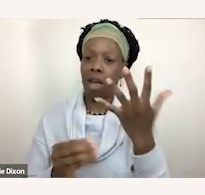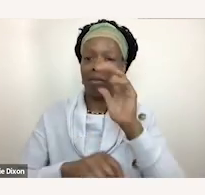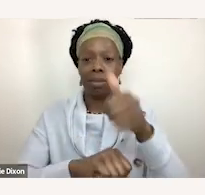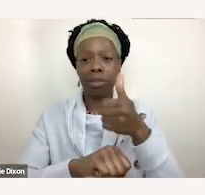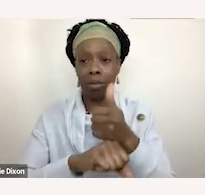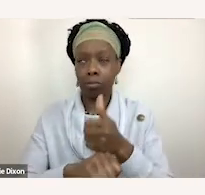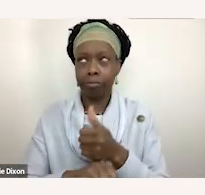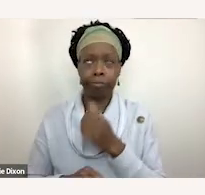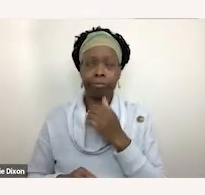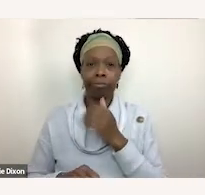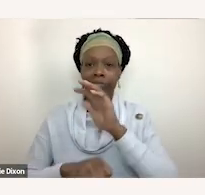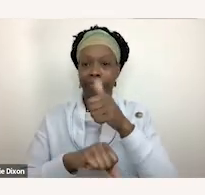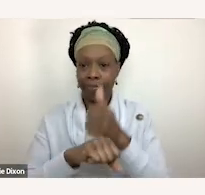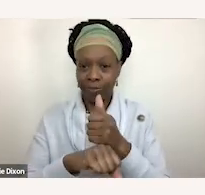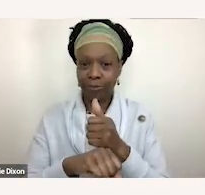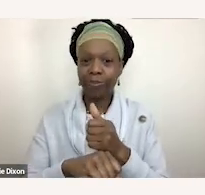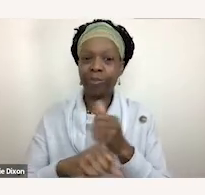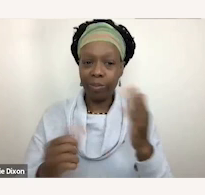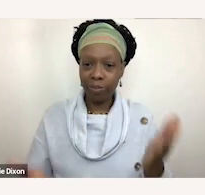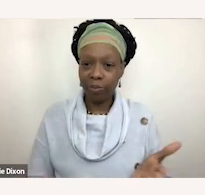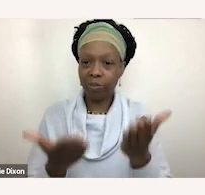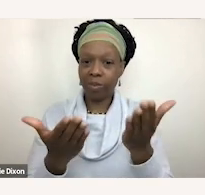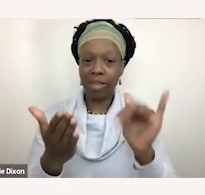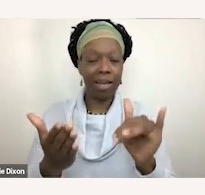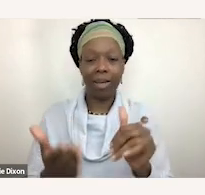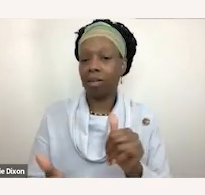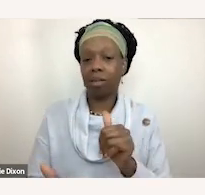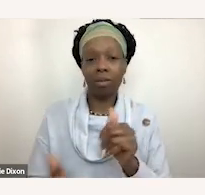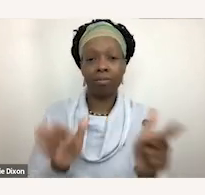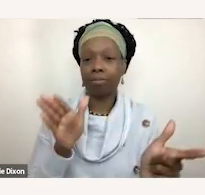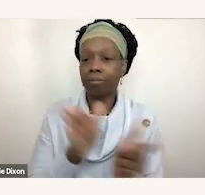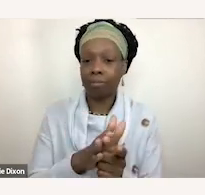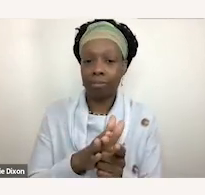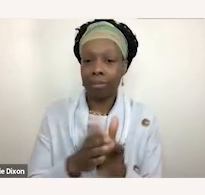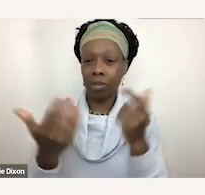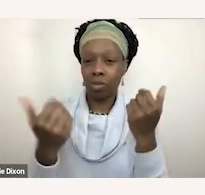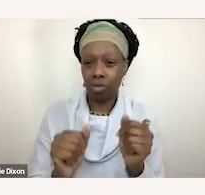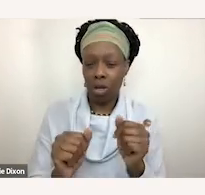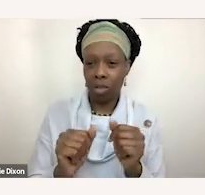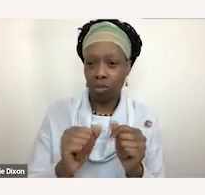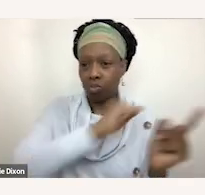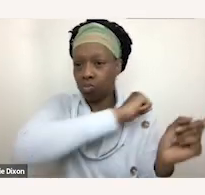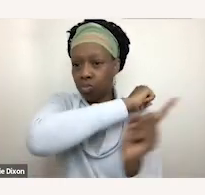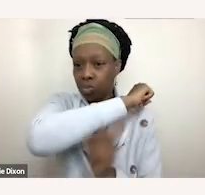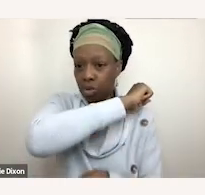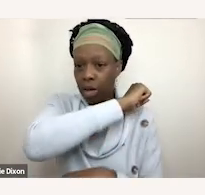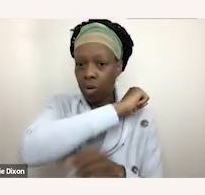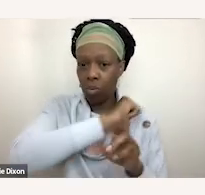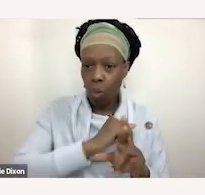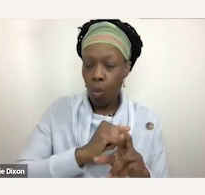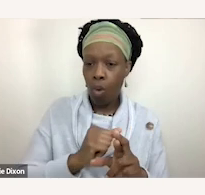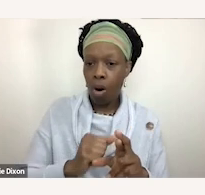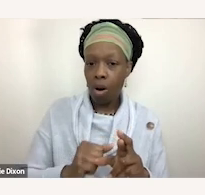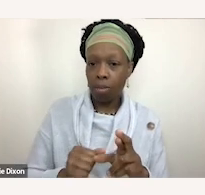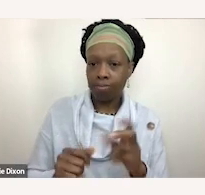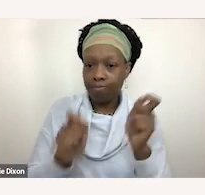uh provision that prohibits either coercing or threatening or retaliating